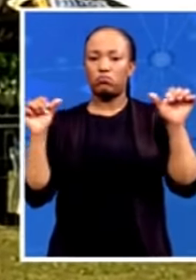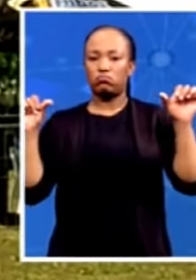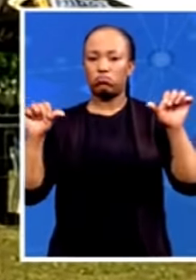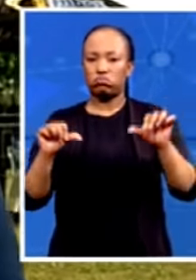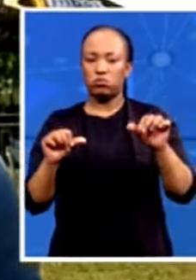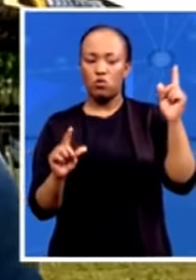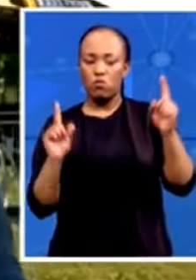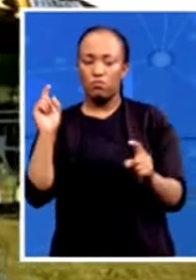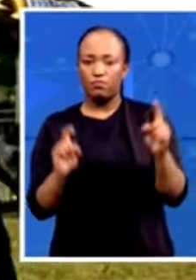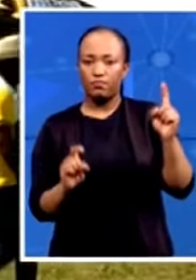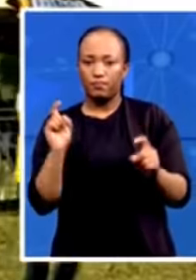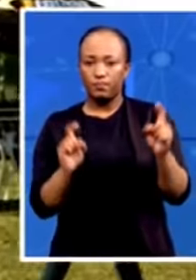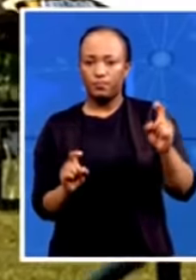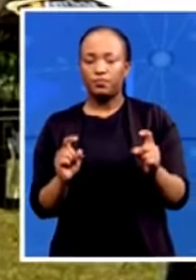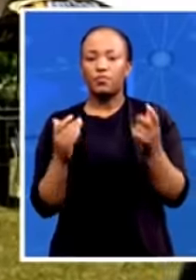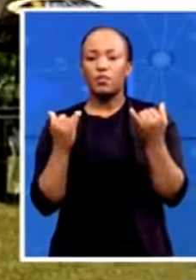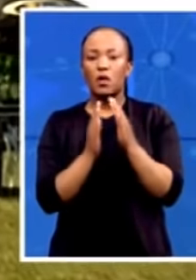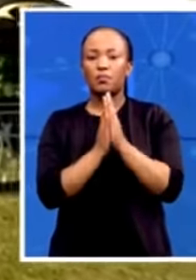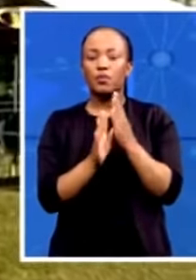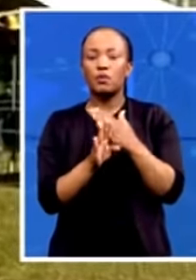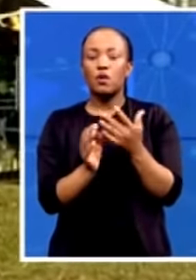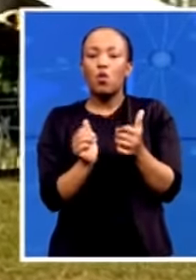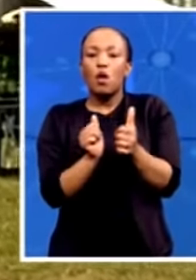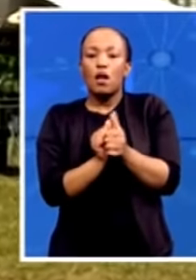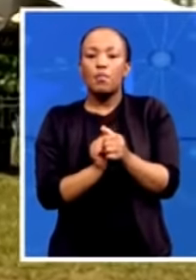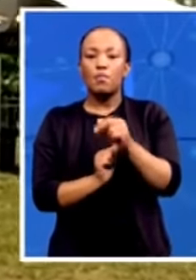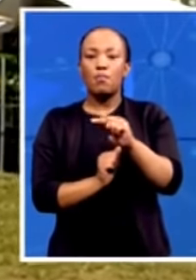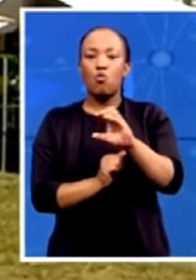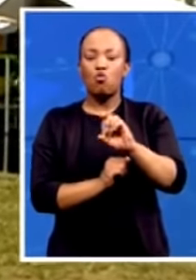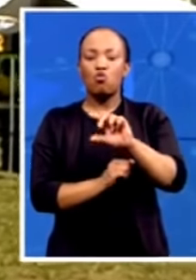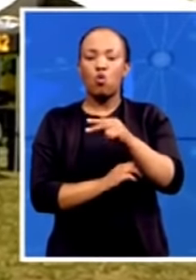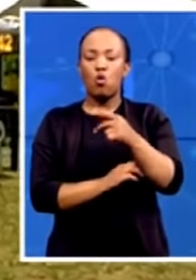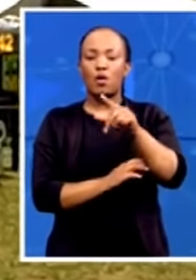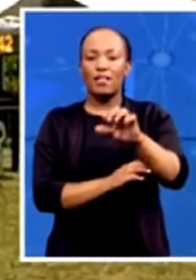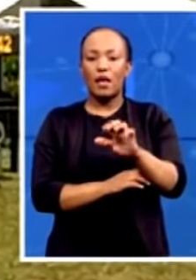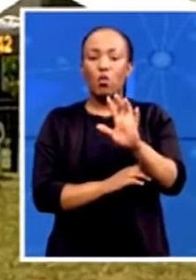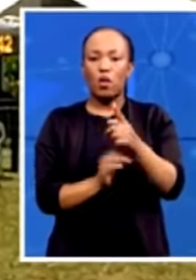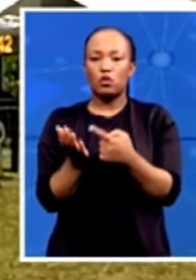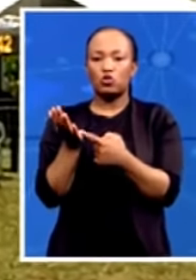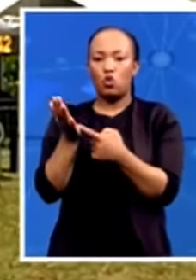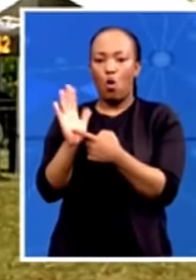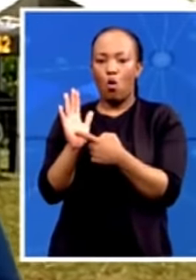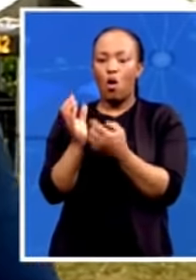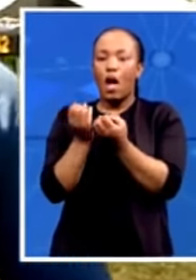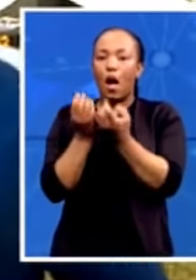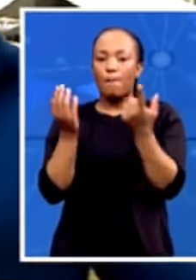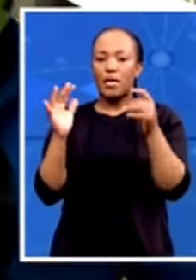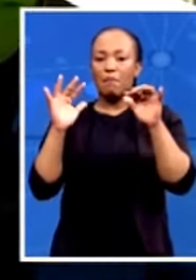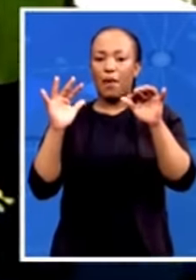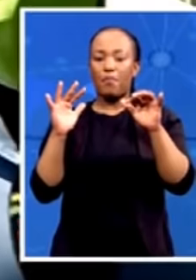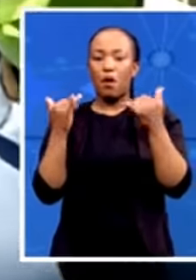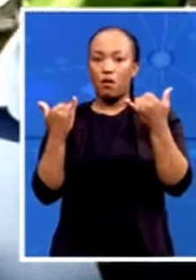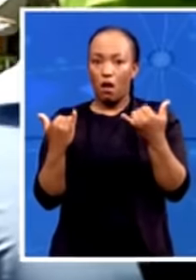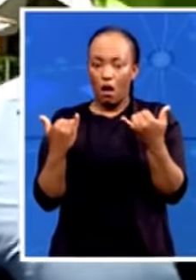ask my colleague, Nomshengubane, just to give you a sense of the number of people who are currently here at this venue.